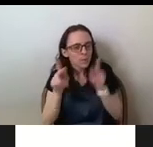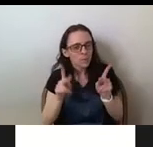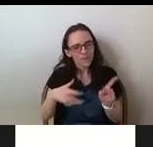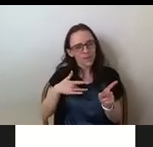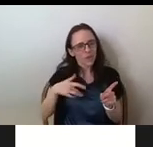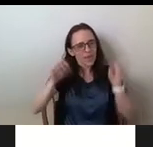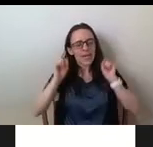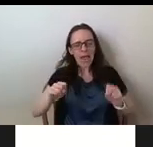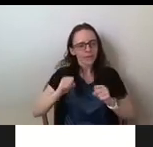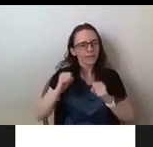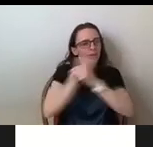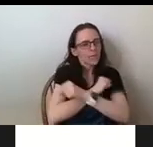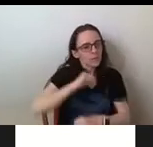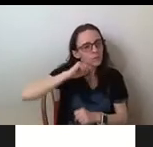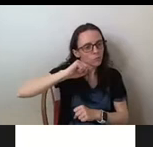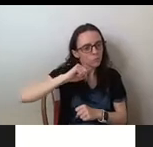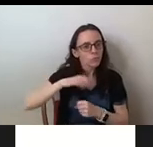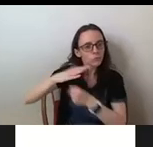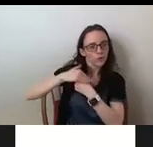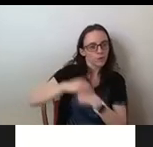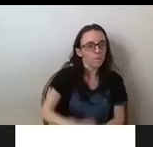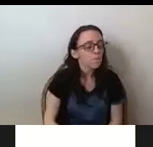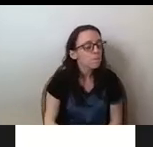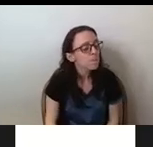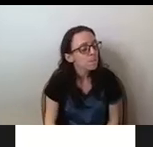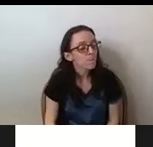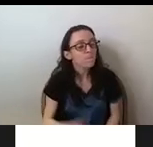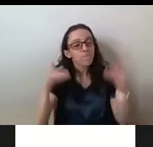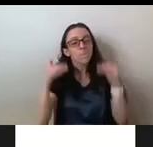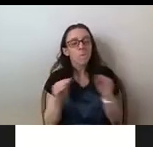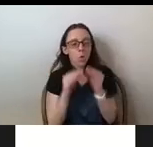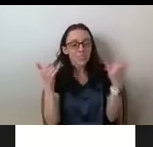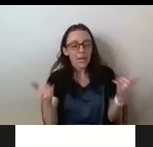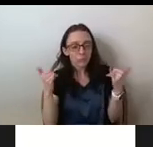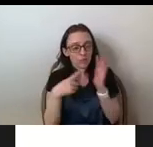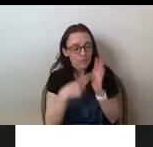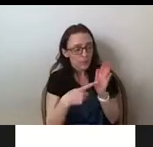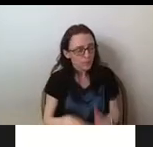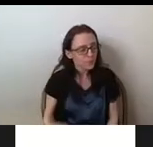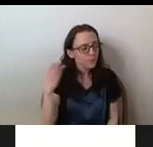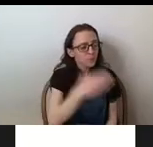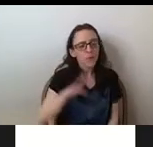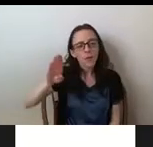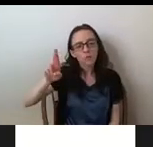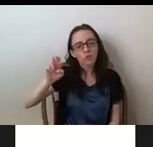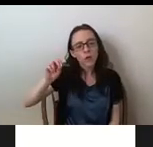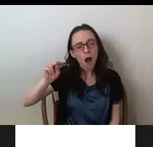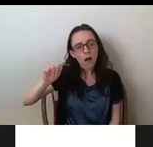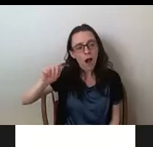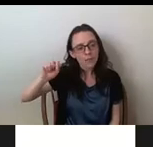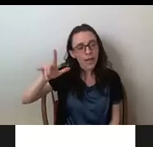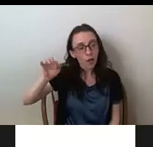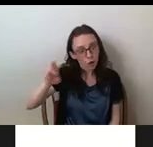And lastly, more of a contemporary example of this one is of Breonna Taylor, a Black woman who was killed,